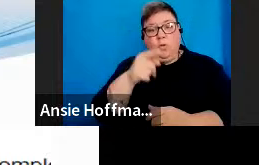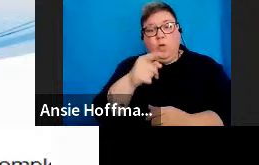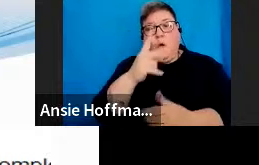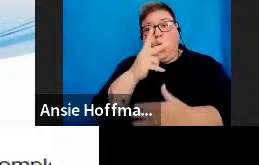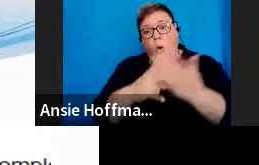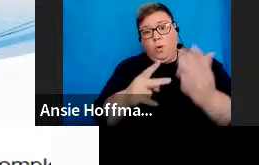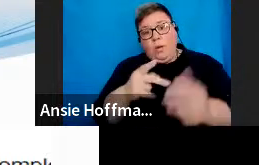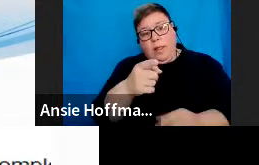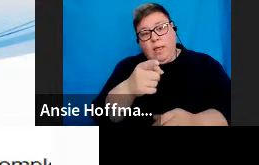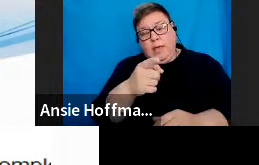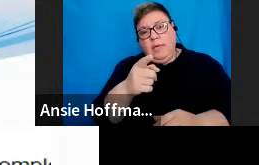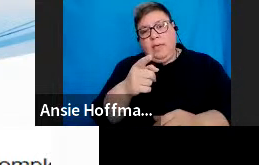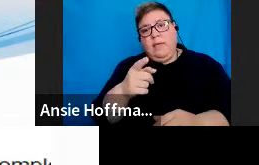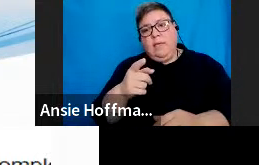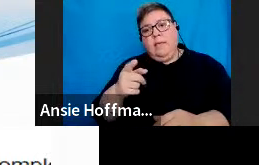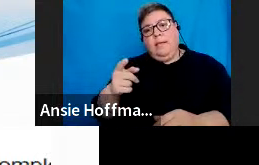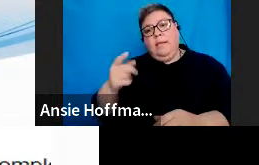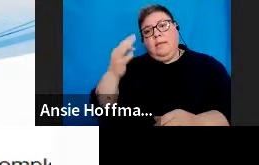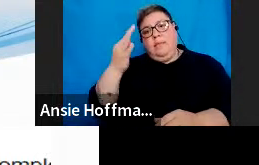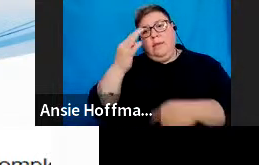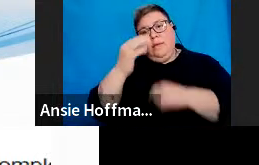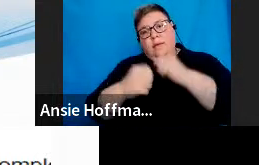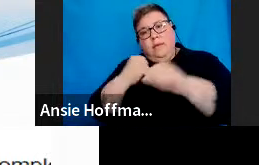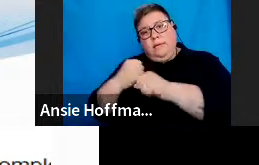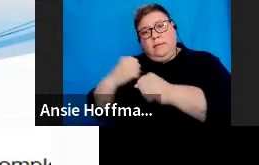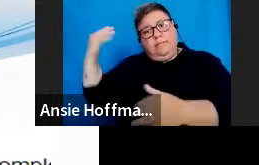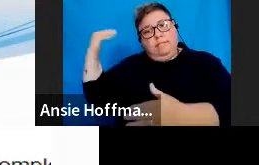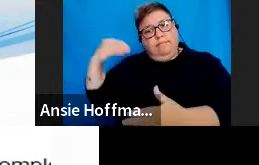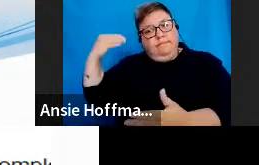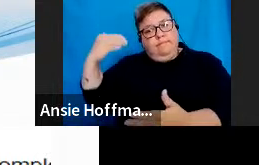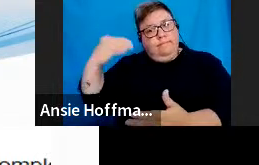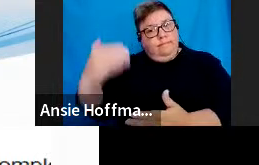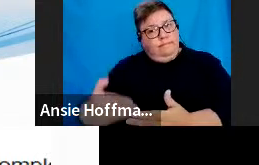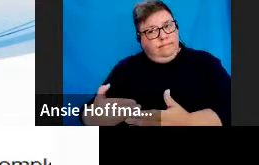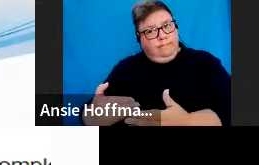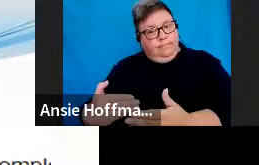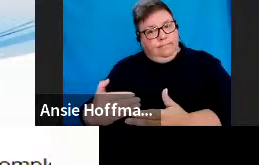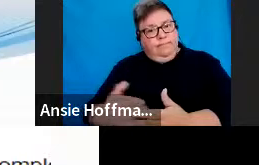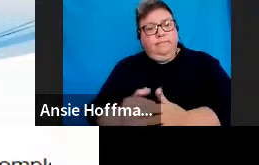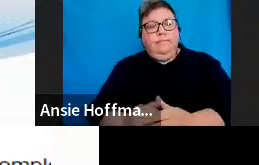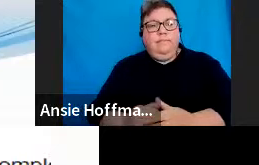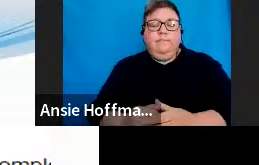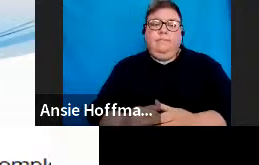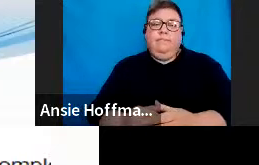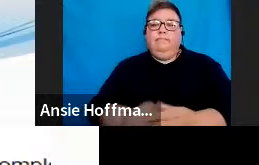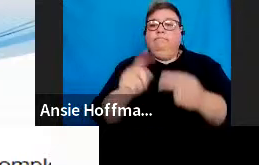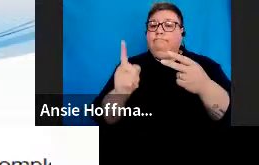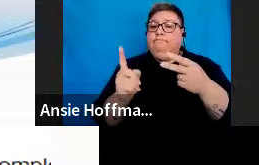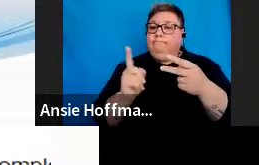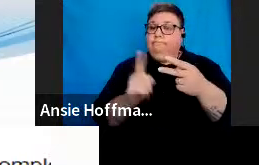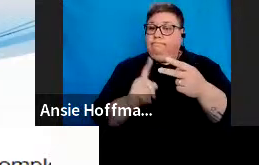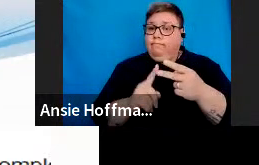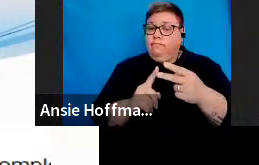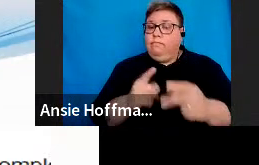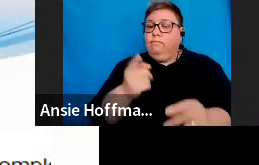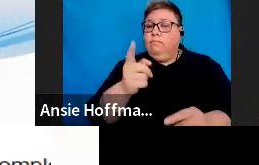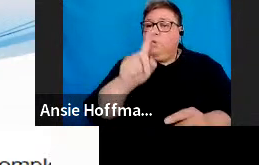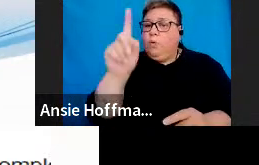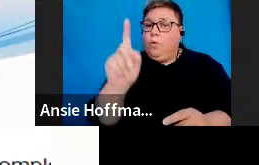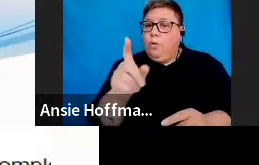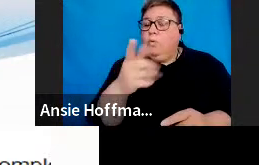request the past three years tax directives. There's an option to request that will be when you want to